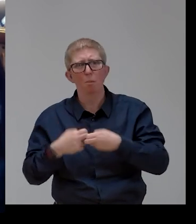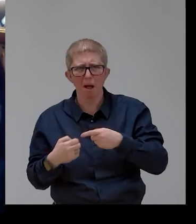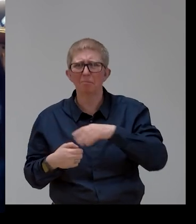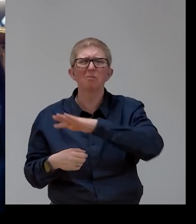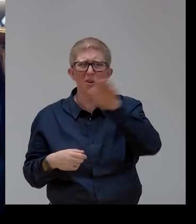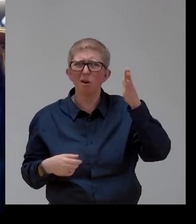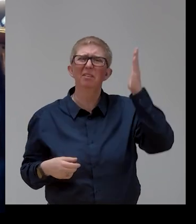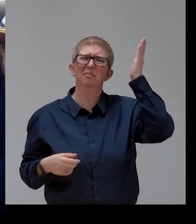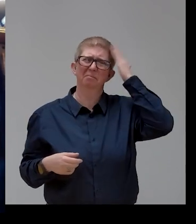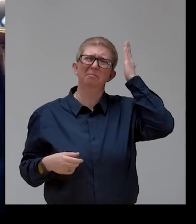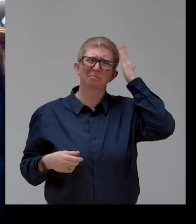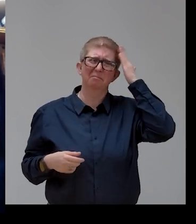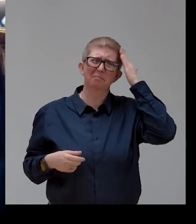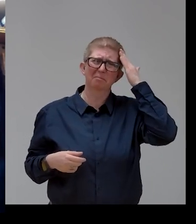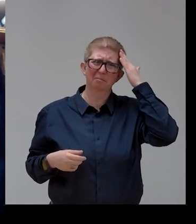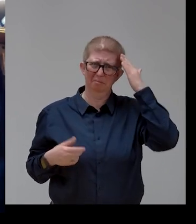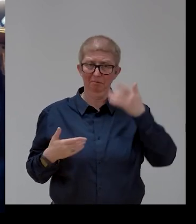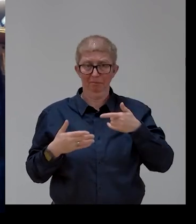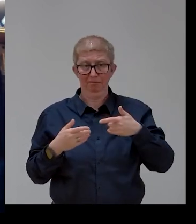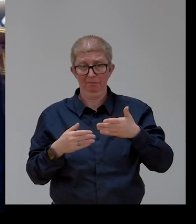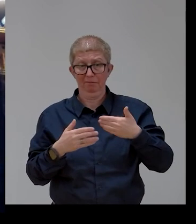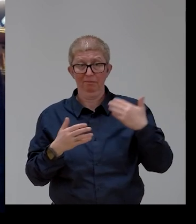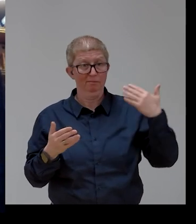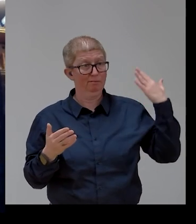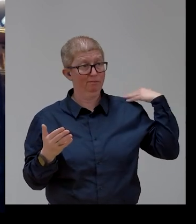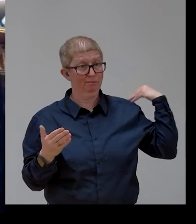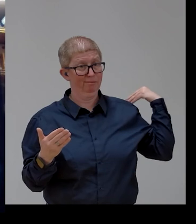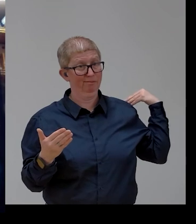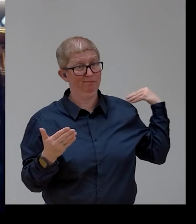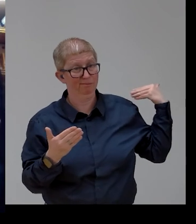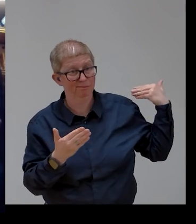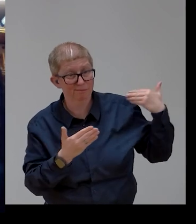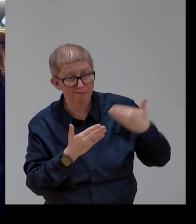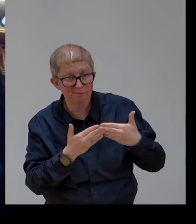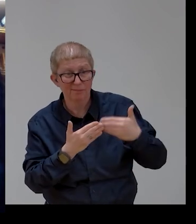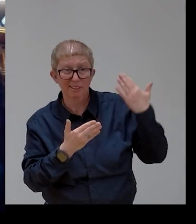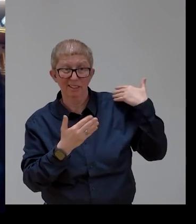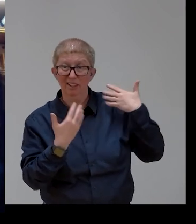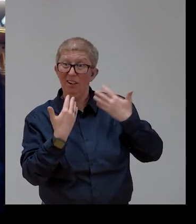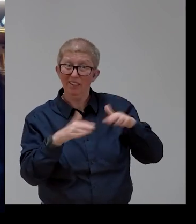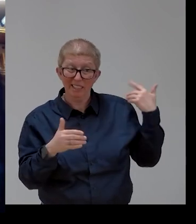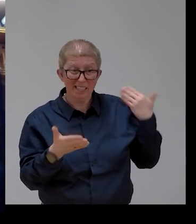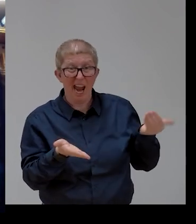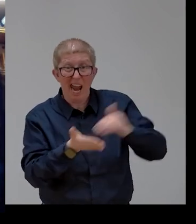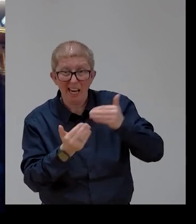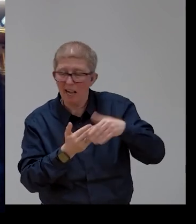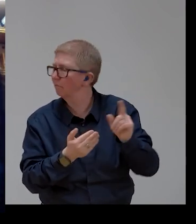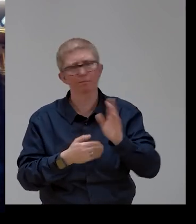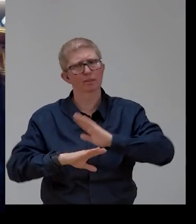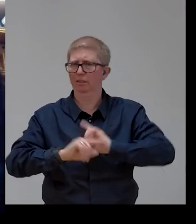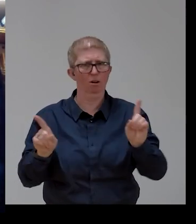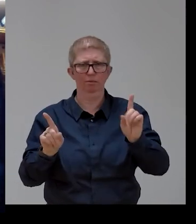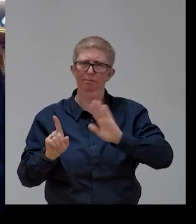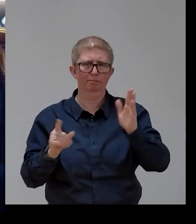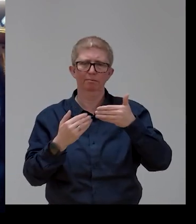way we've done things in the past should not be the way we do things in the future. The European Union is blessed in that